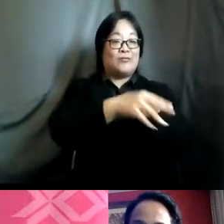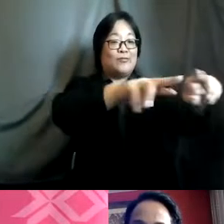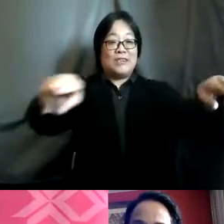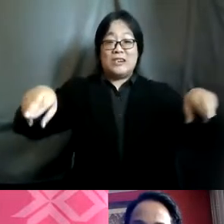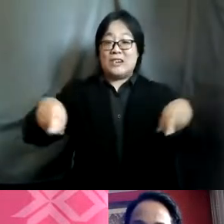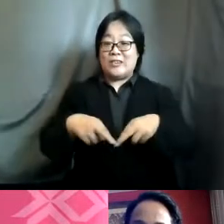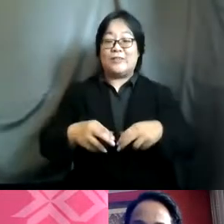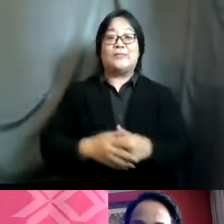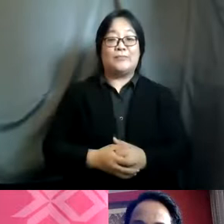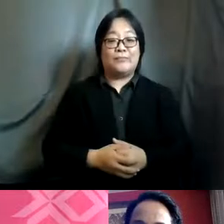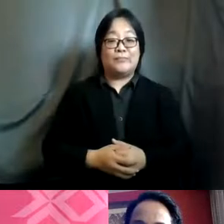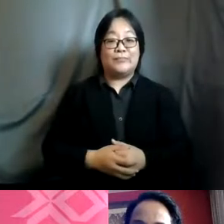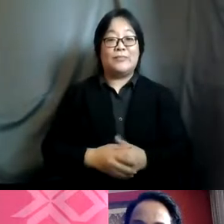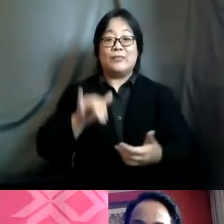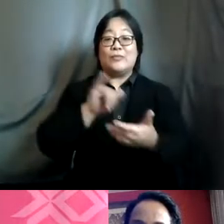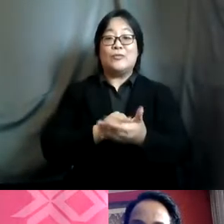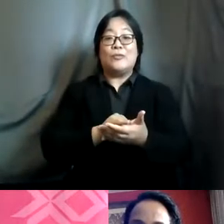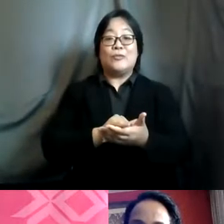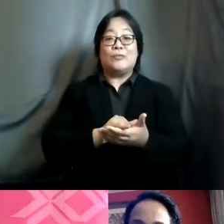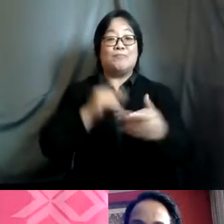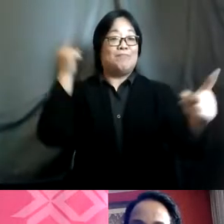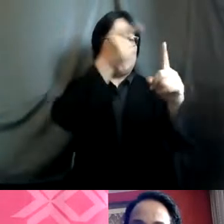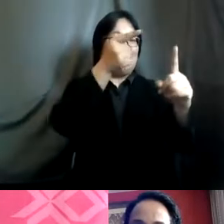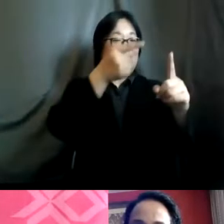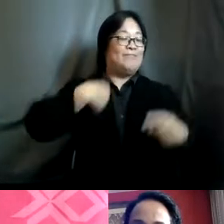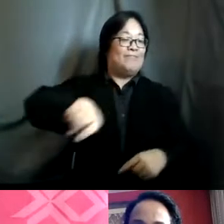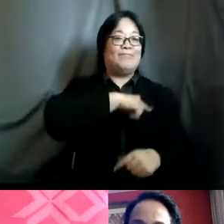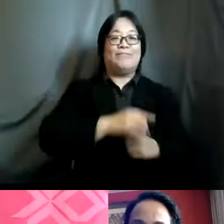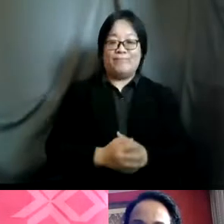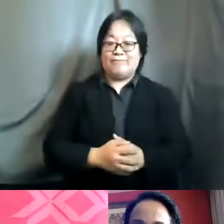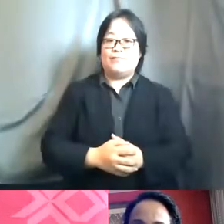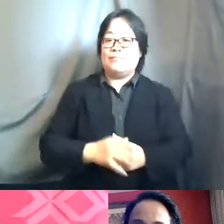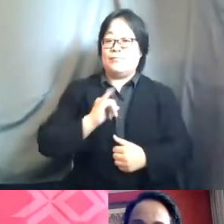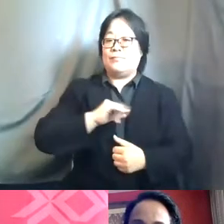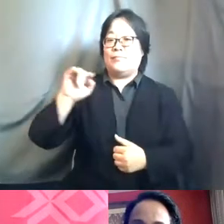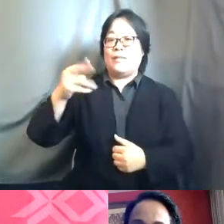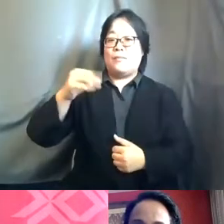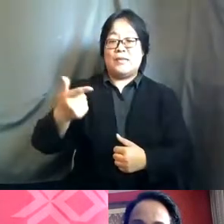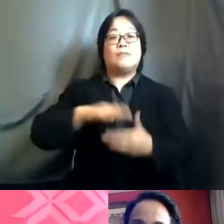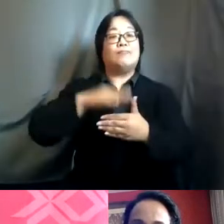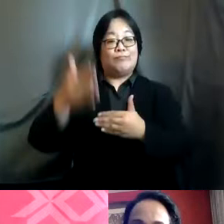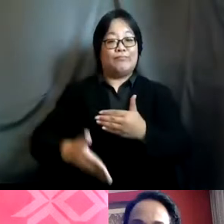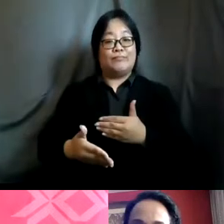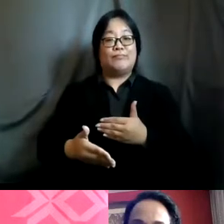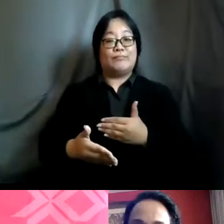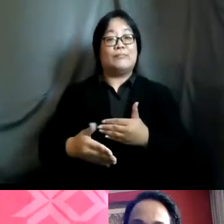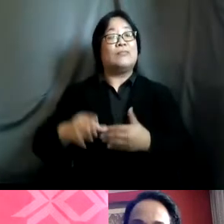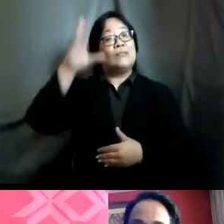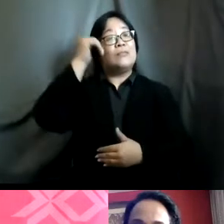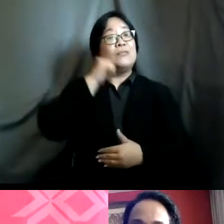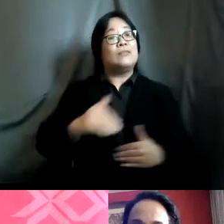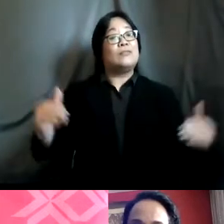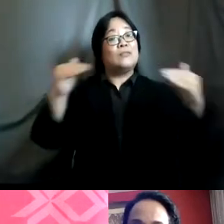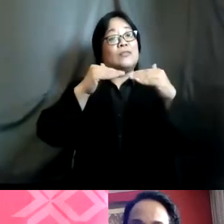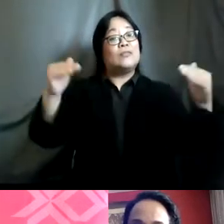the vision and the mission ladies and gentlemen i'm homina kalji signing off for now here's to gender equality here's to